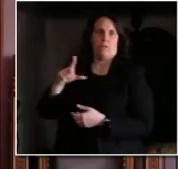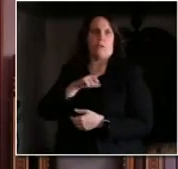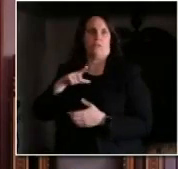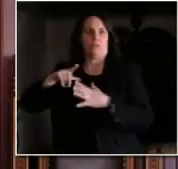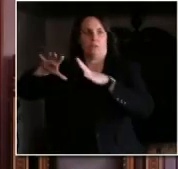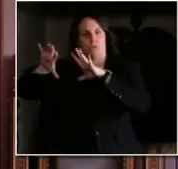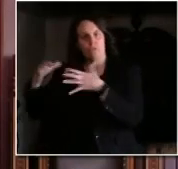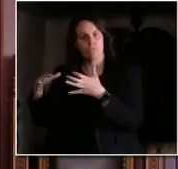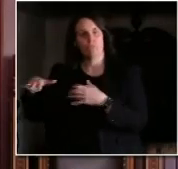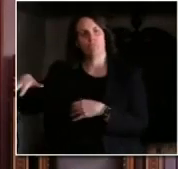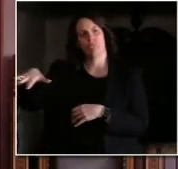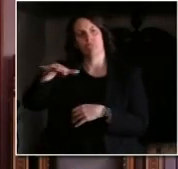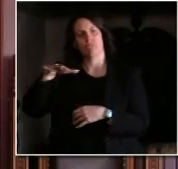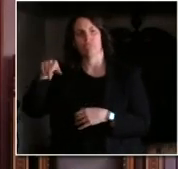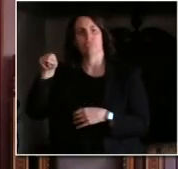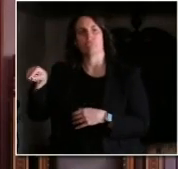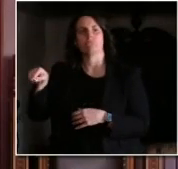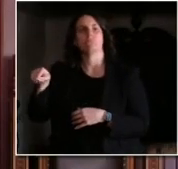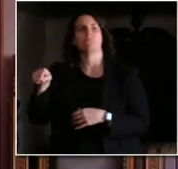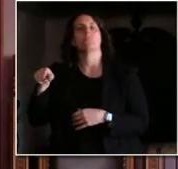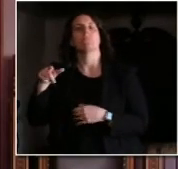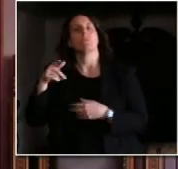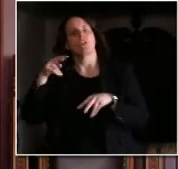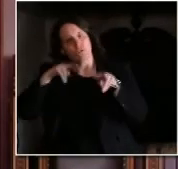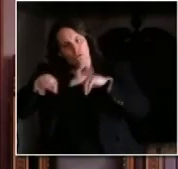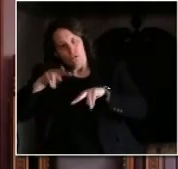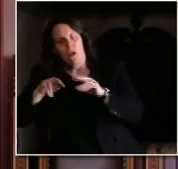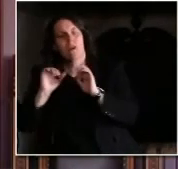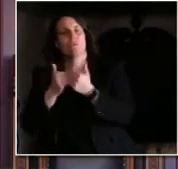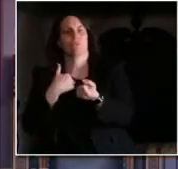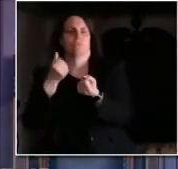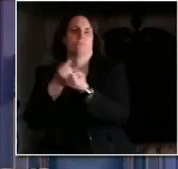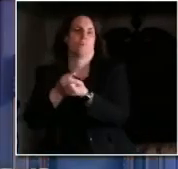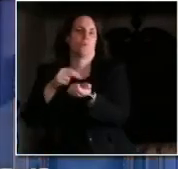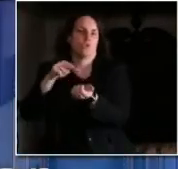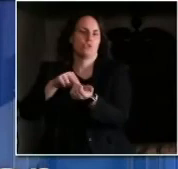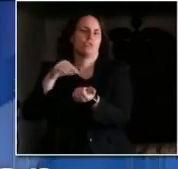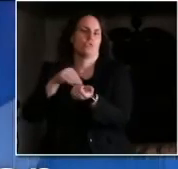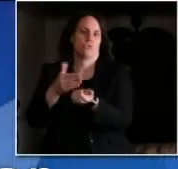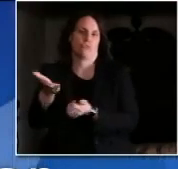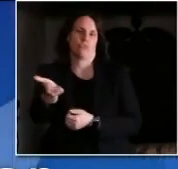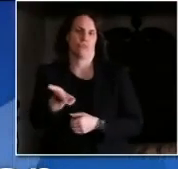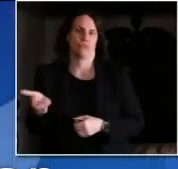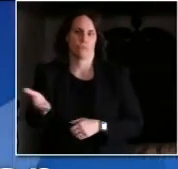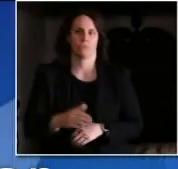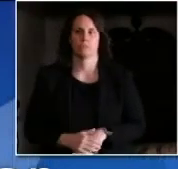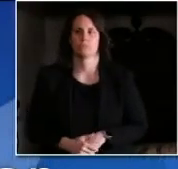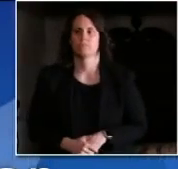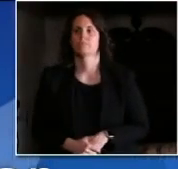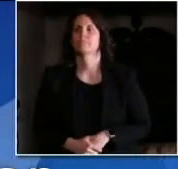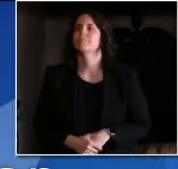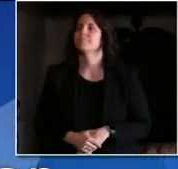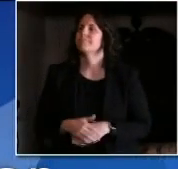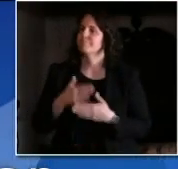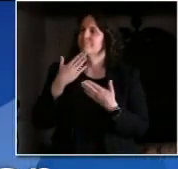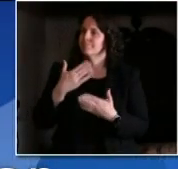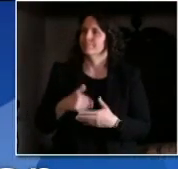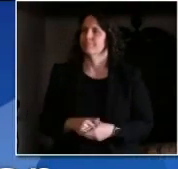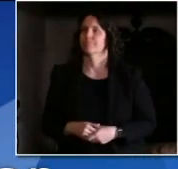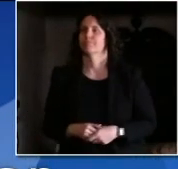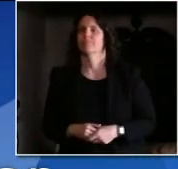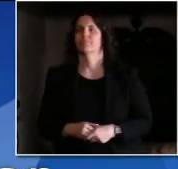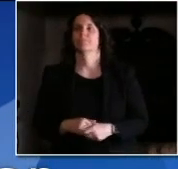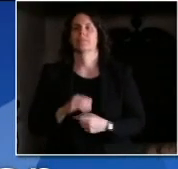is in line for everybody thank you Casey now to Catherine Keller from the Bayview